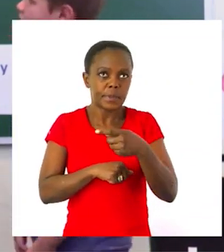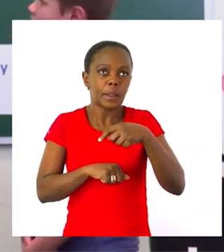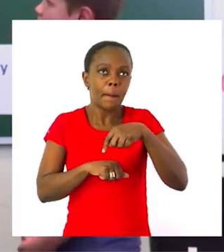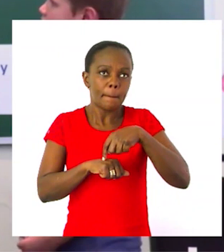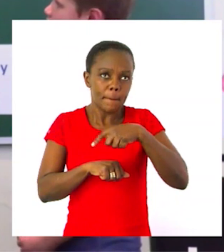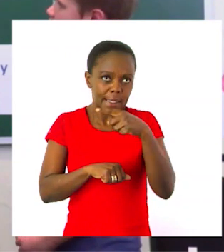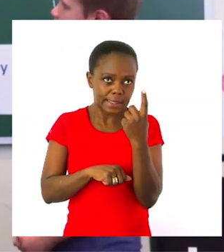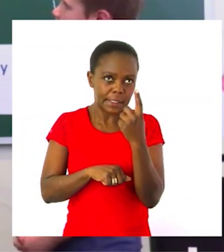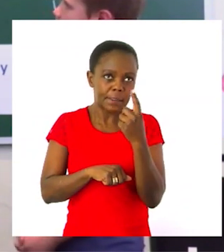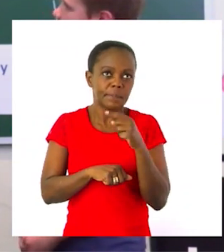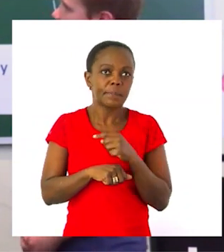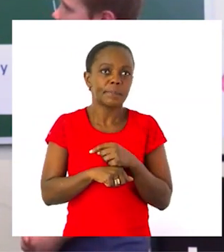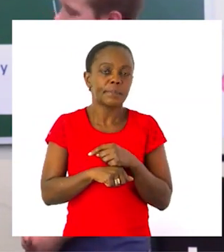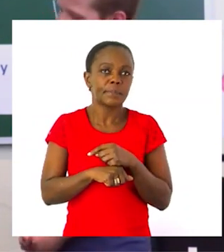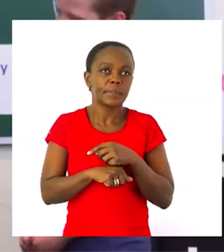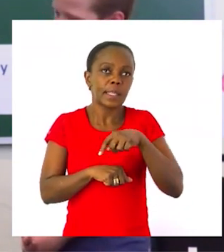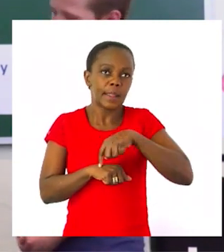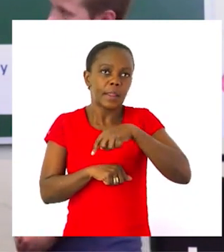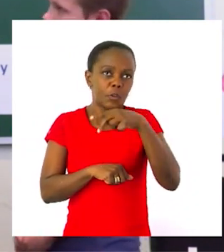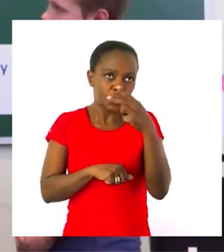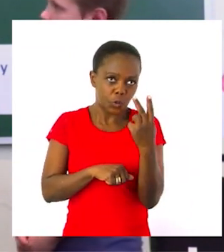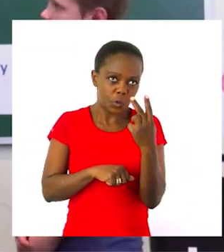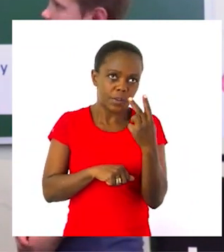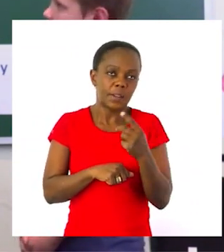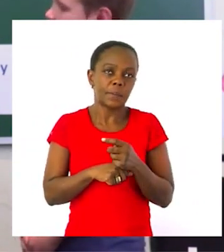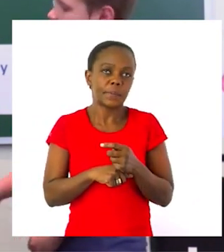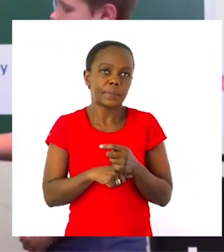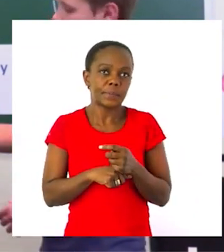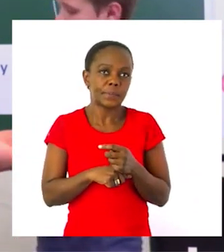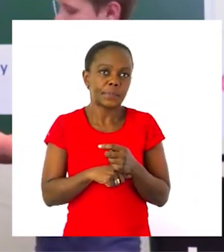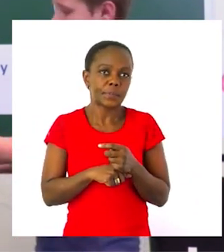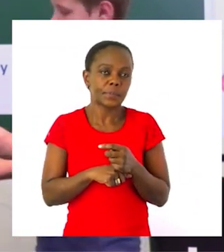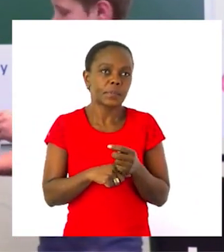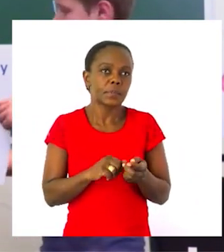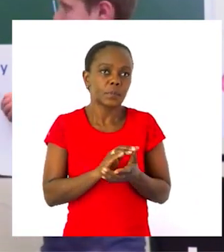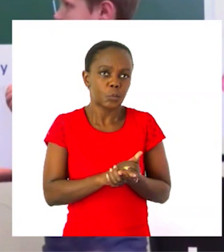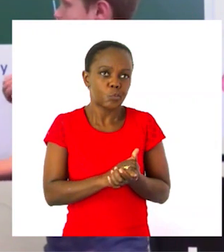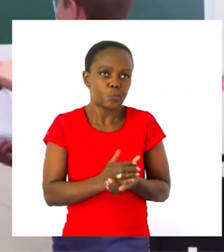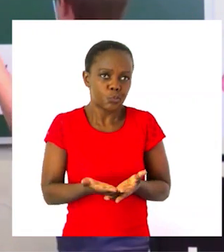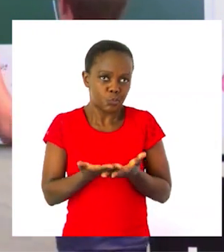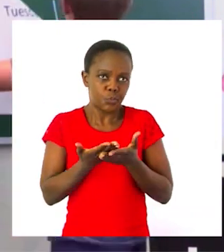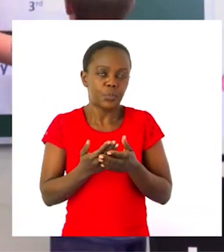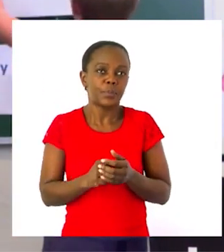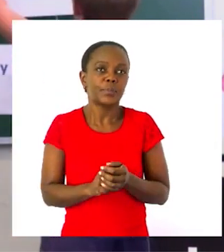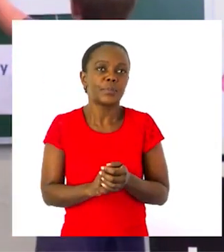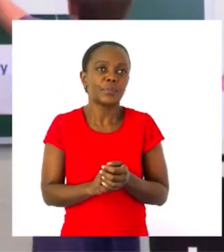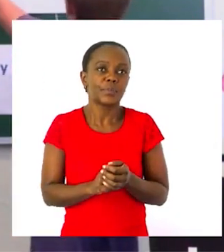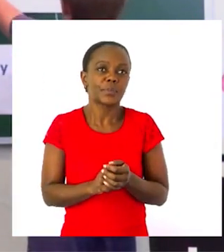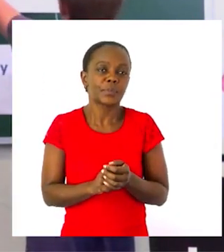and then Tuesday. So my friend here is going to help me to stick Tuesday.